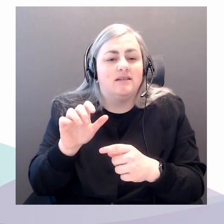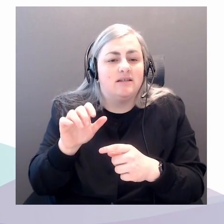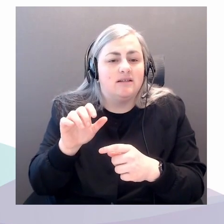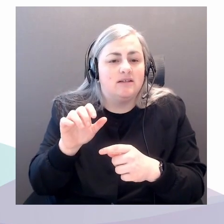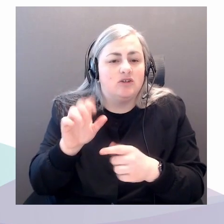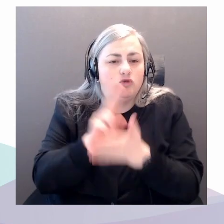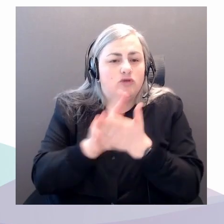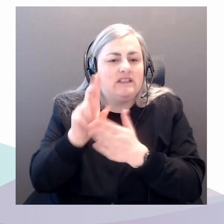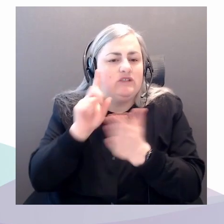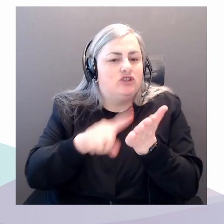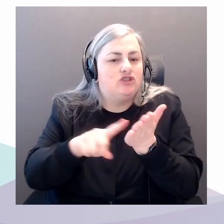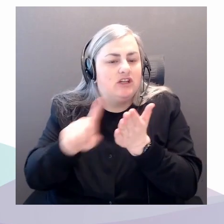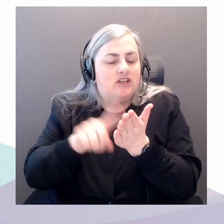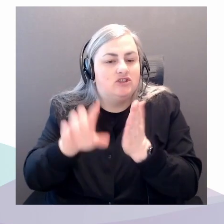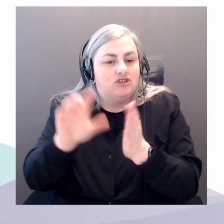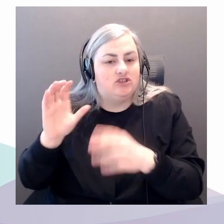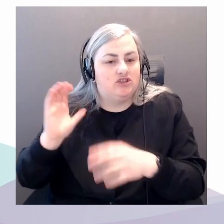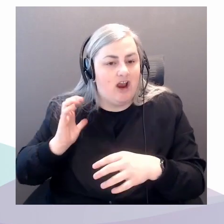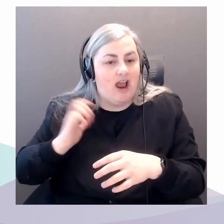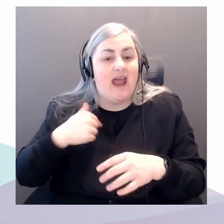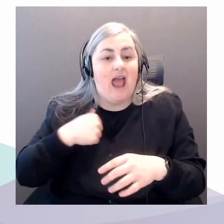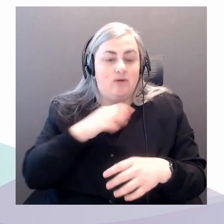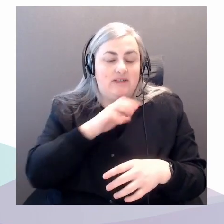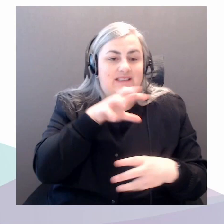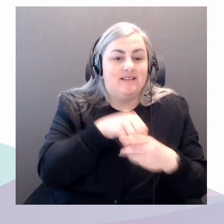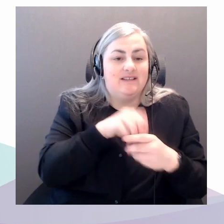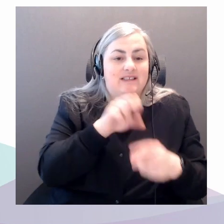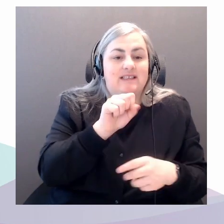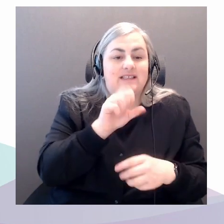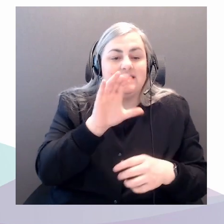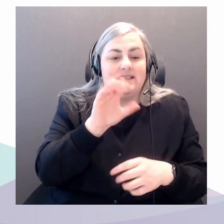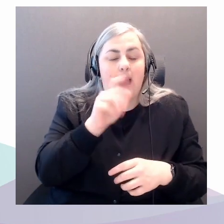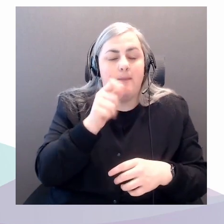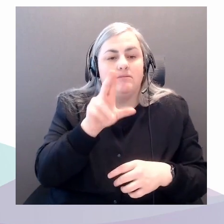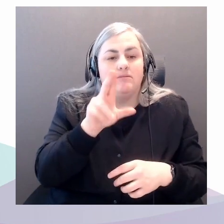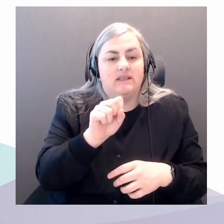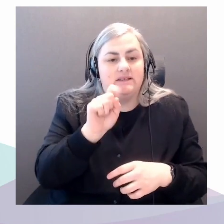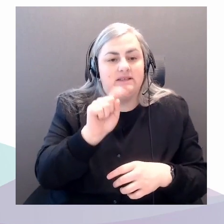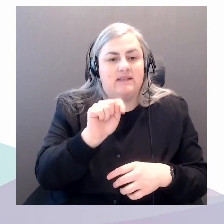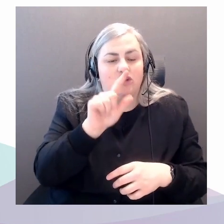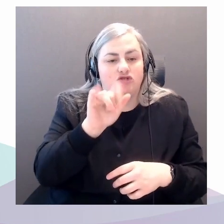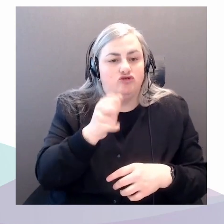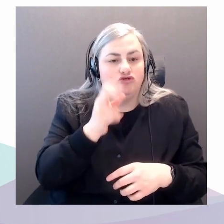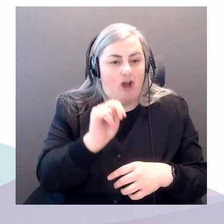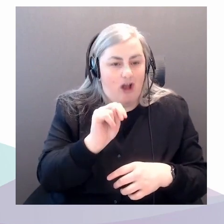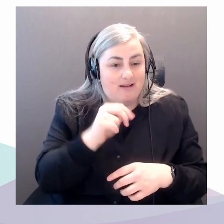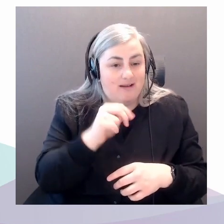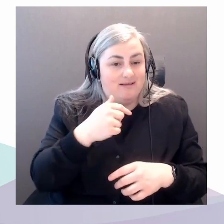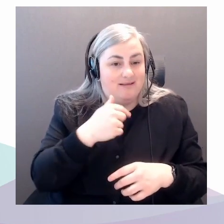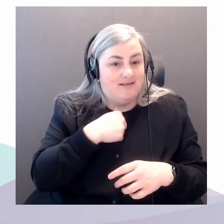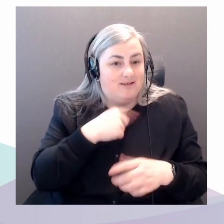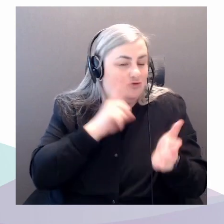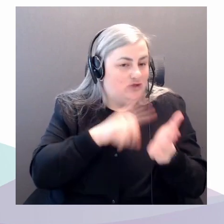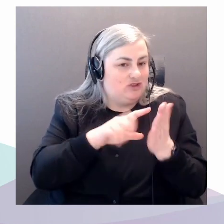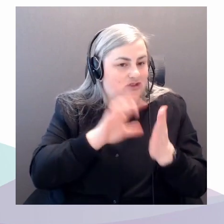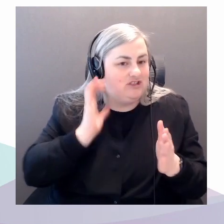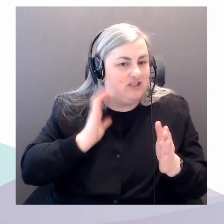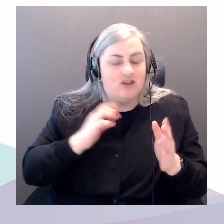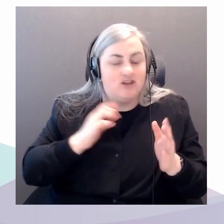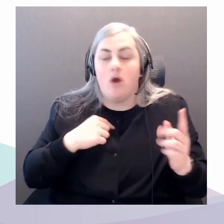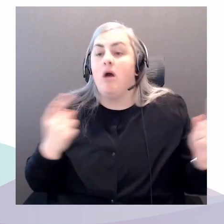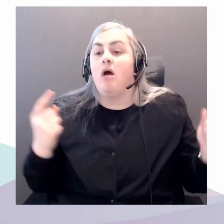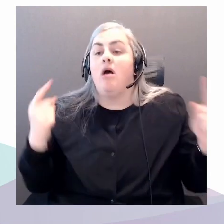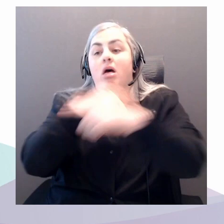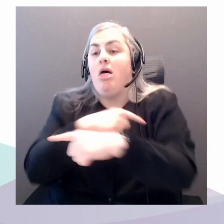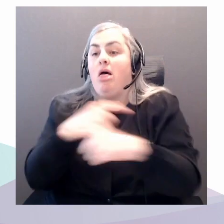University of Alberta. So we hadn't crossed paths, but we clearly had shared interests. So we eventually met at Leva Cafe, if you remember, just